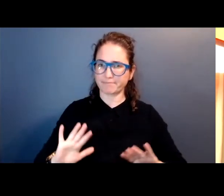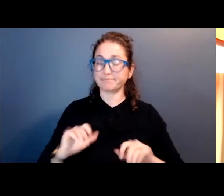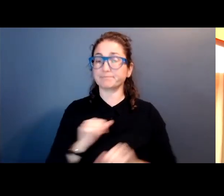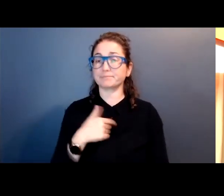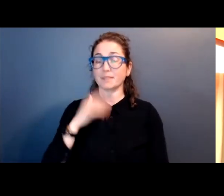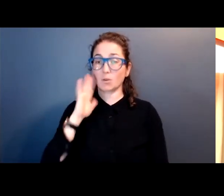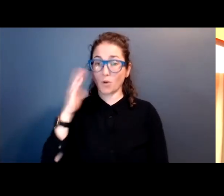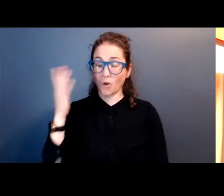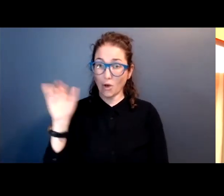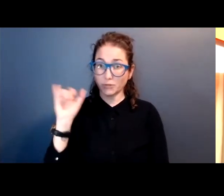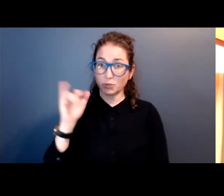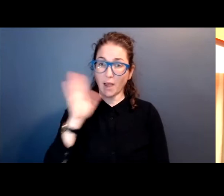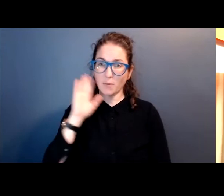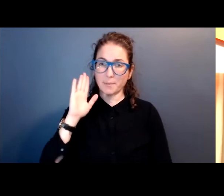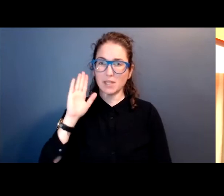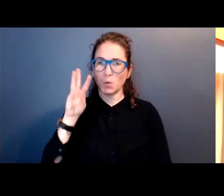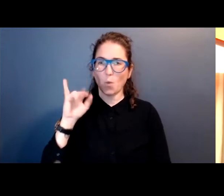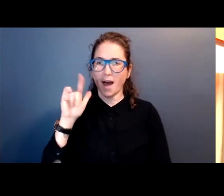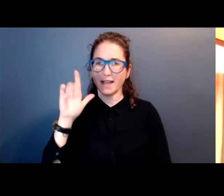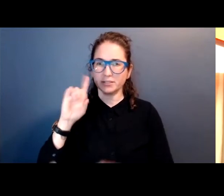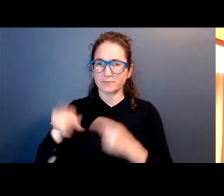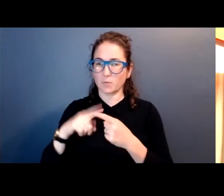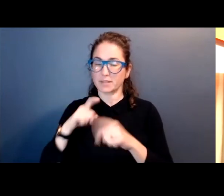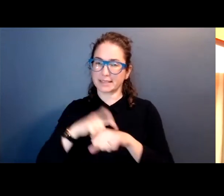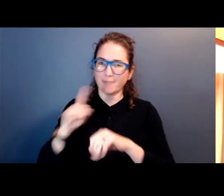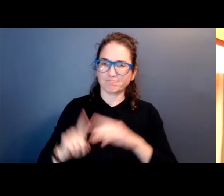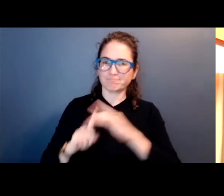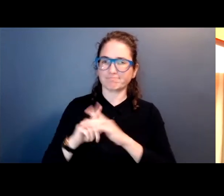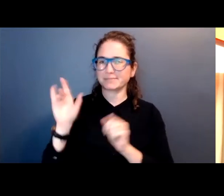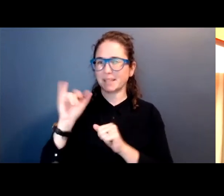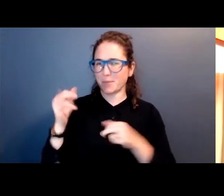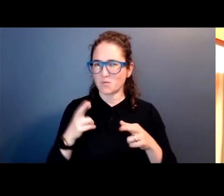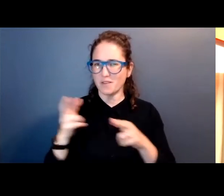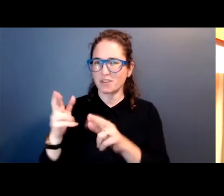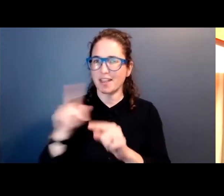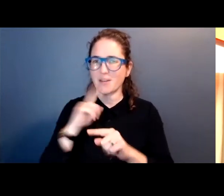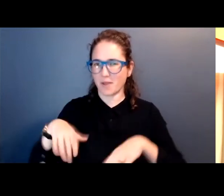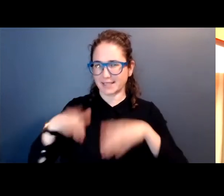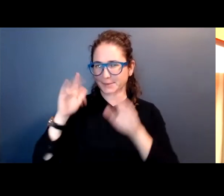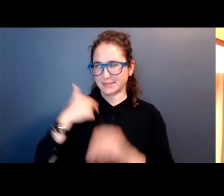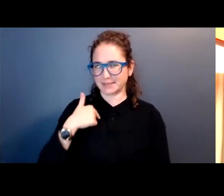I will also be wild when the time comes like the rivers that raised me.